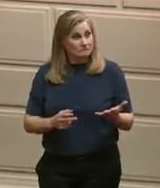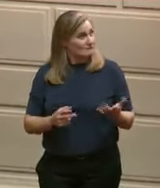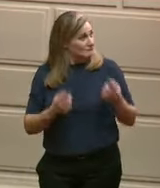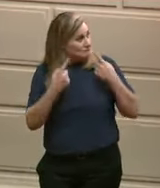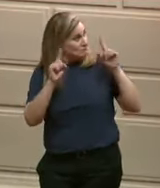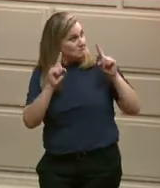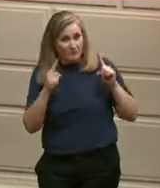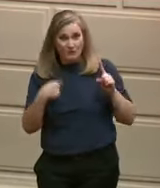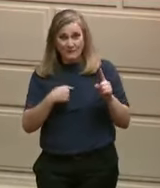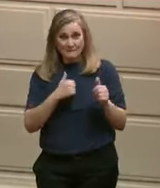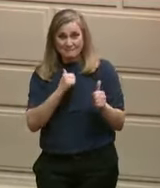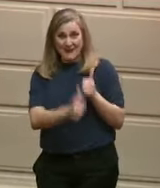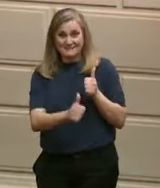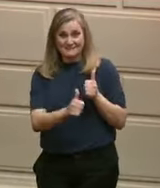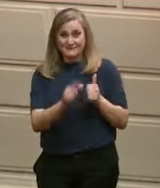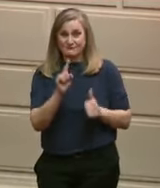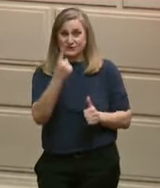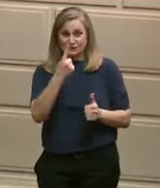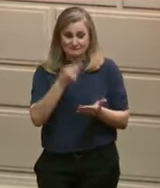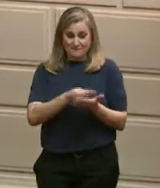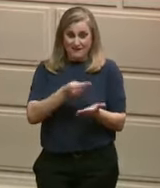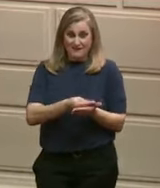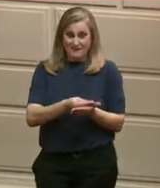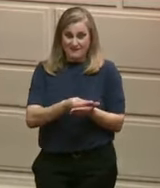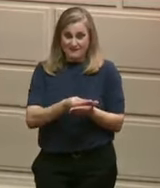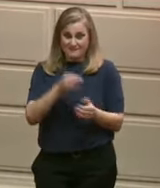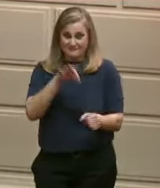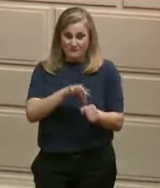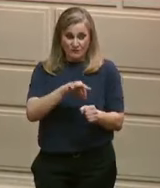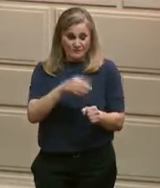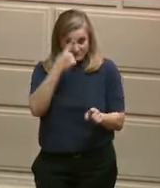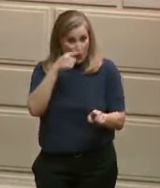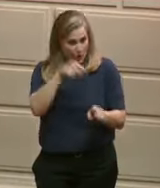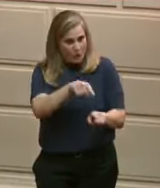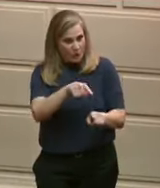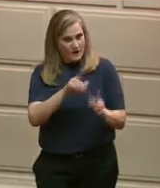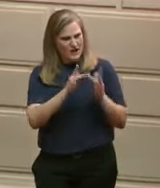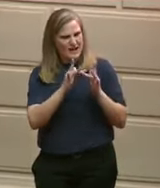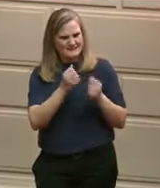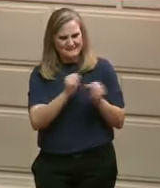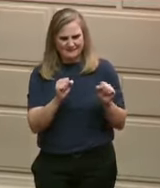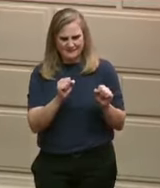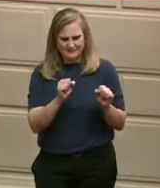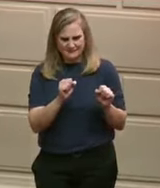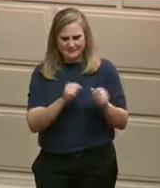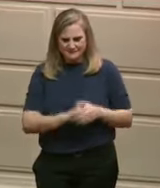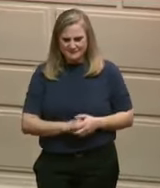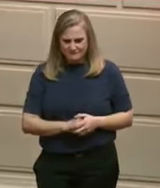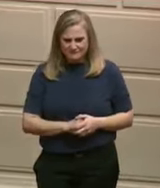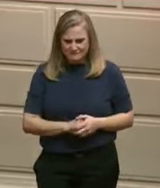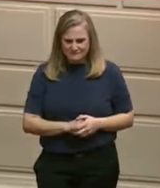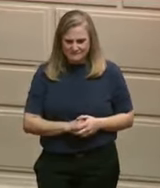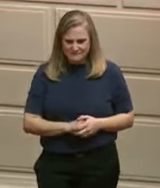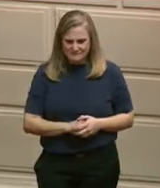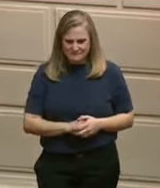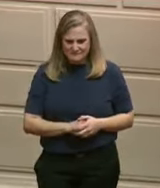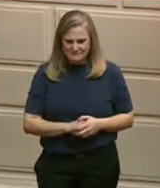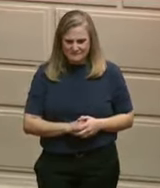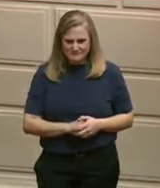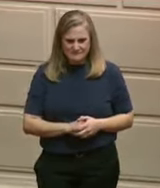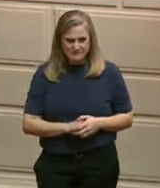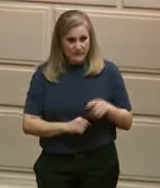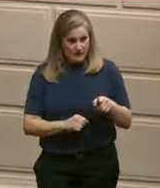Island College's current cybersecurity program into a cybersecurity school of choice. And in five years,